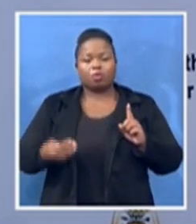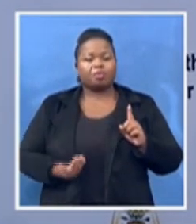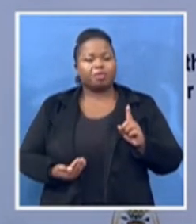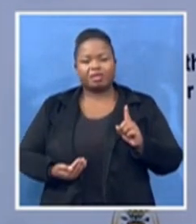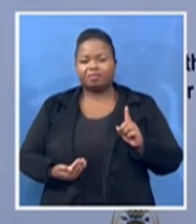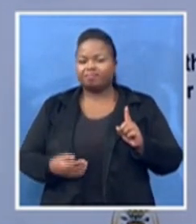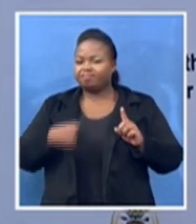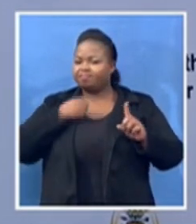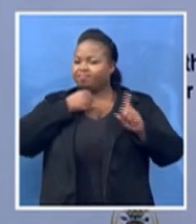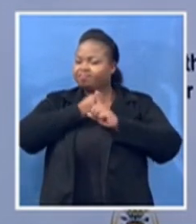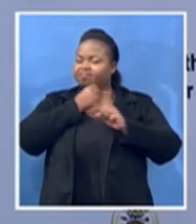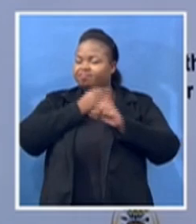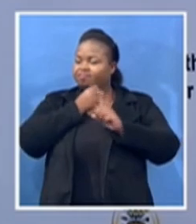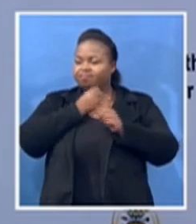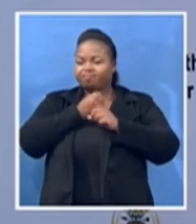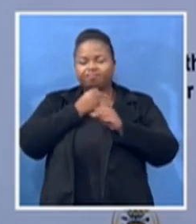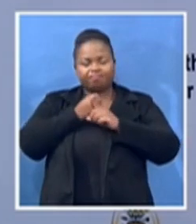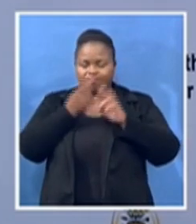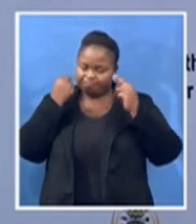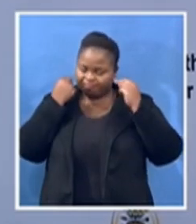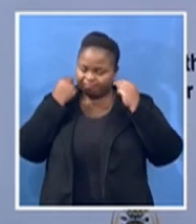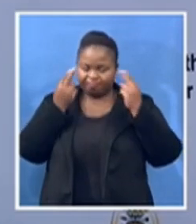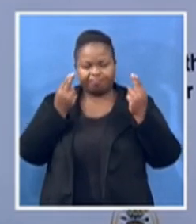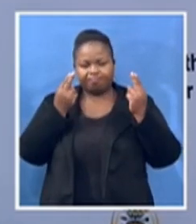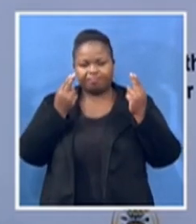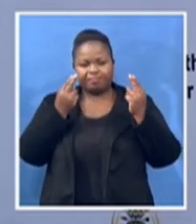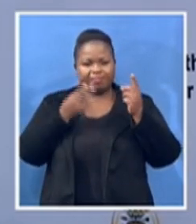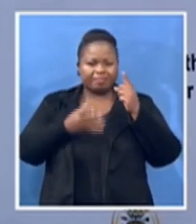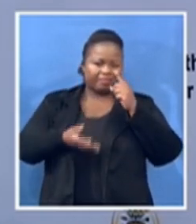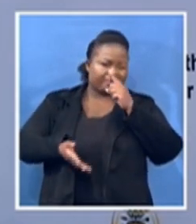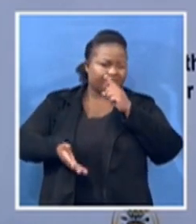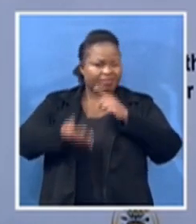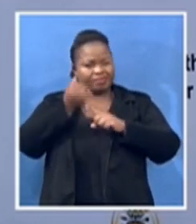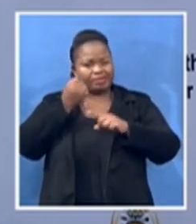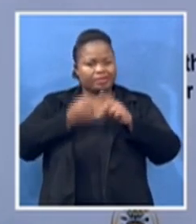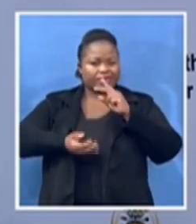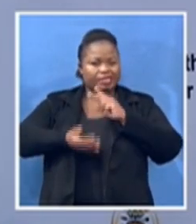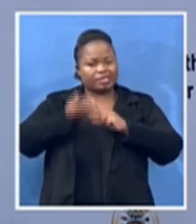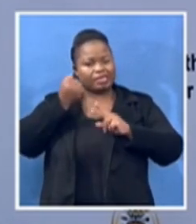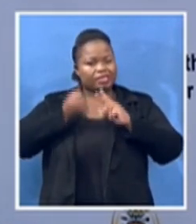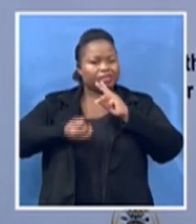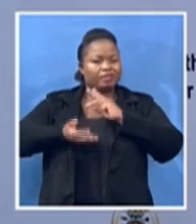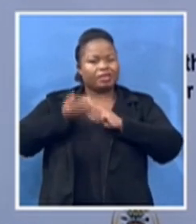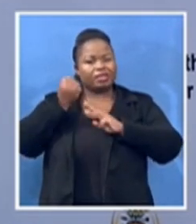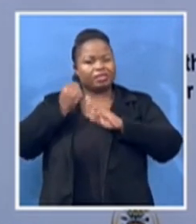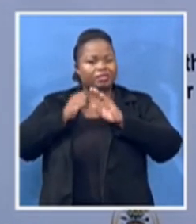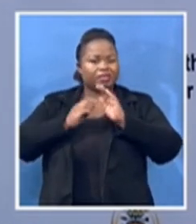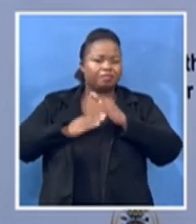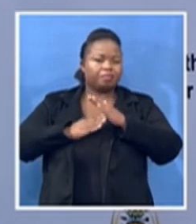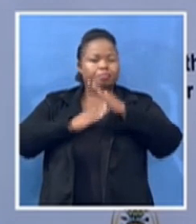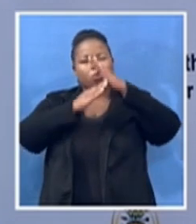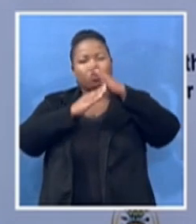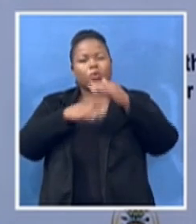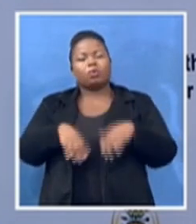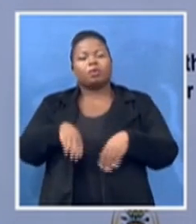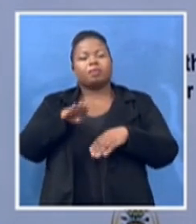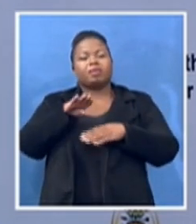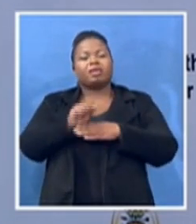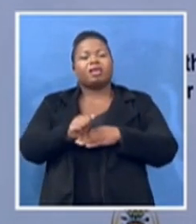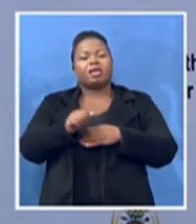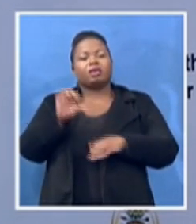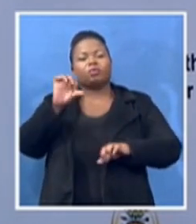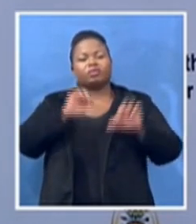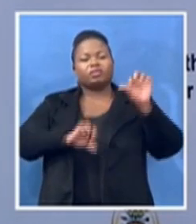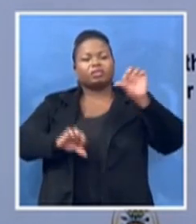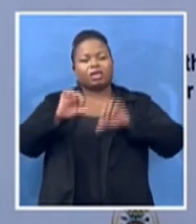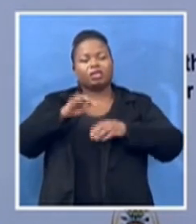and achieved the highest honour graduating in Bachelor of Science degree in Wilberforce University in the United States